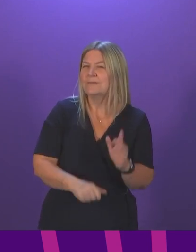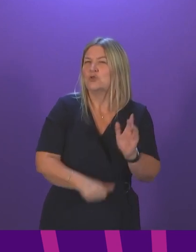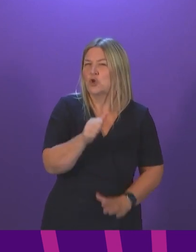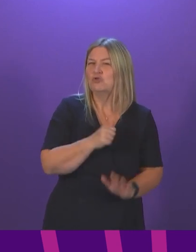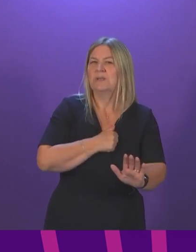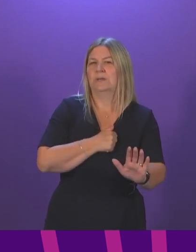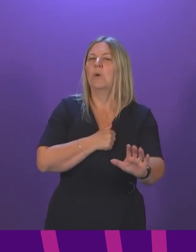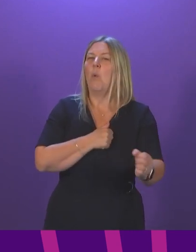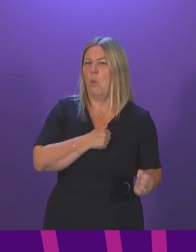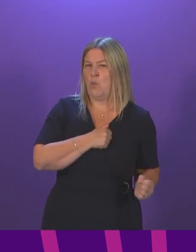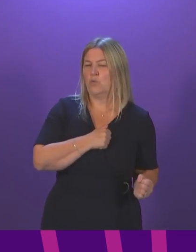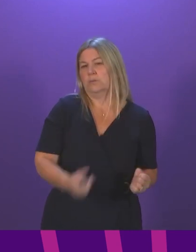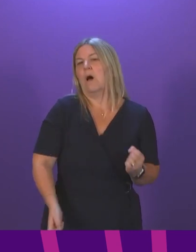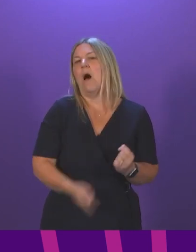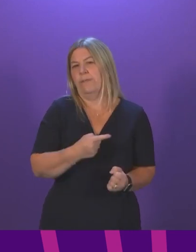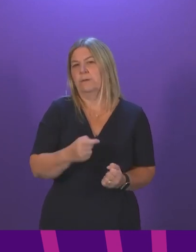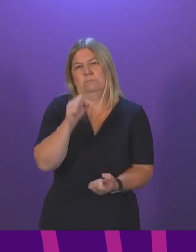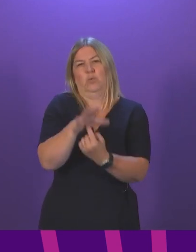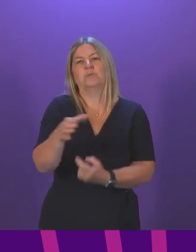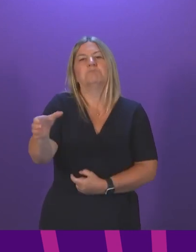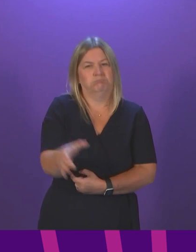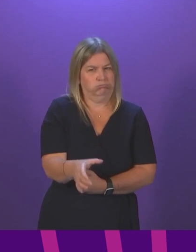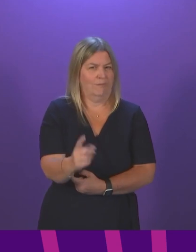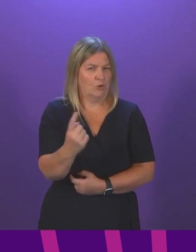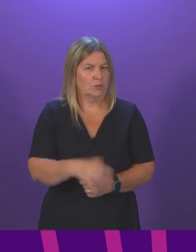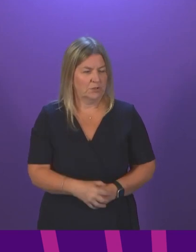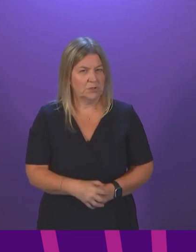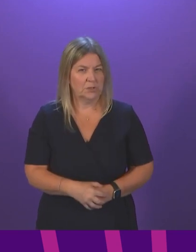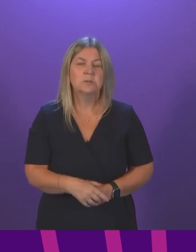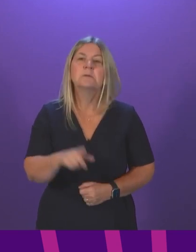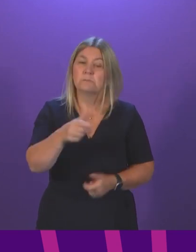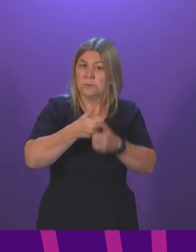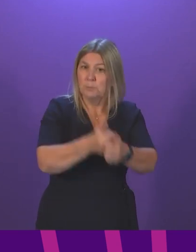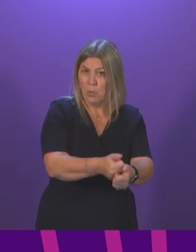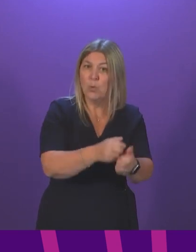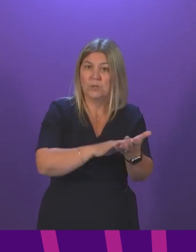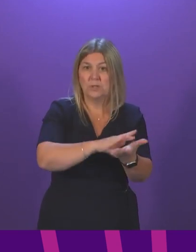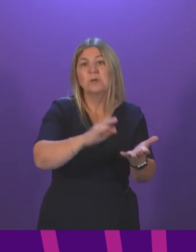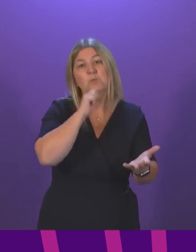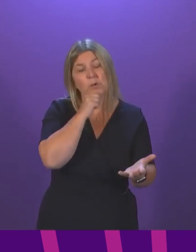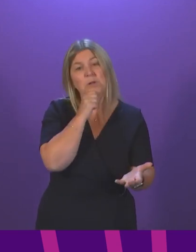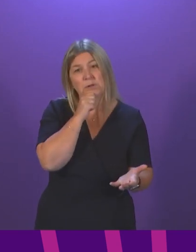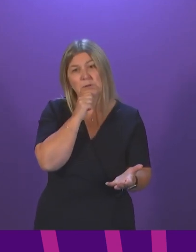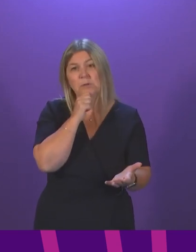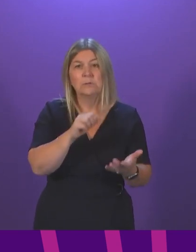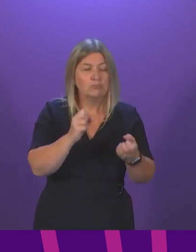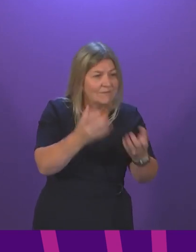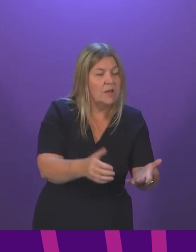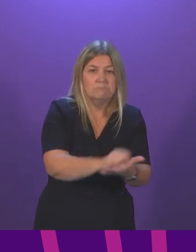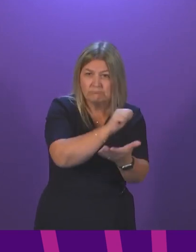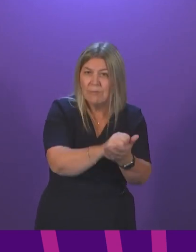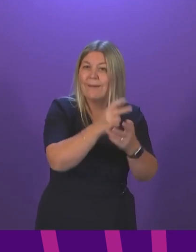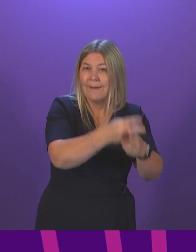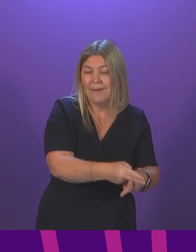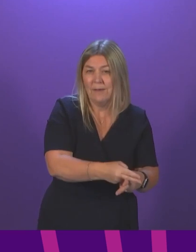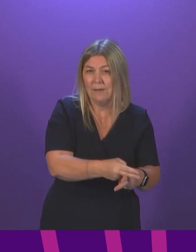of Covid and we will continue to support the health service to take the decisions that they consider are appropriate to provide care to people who need it.